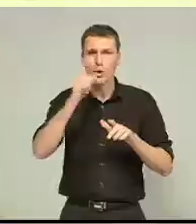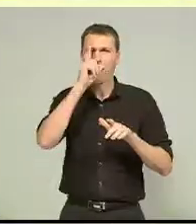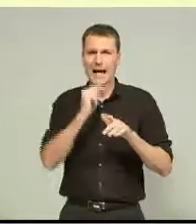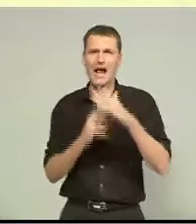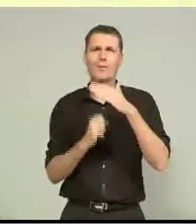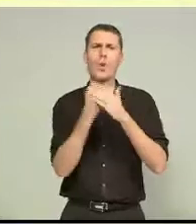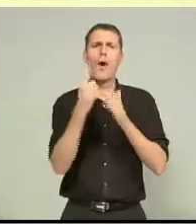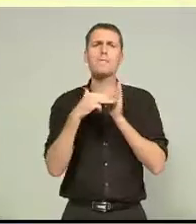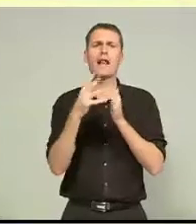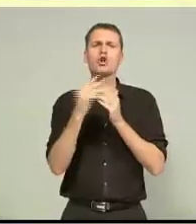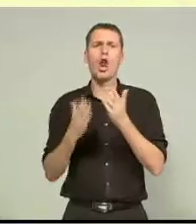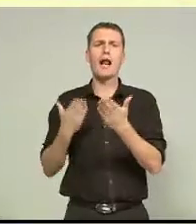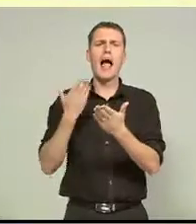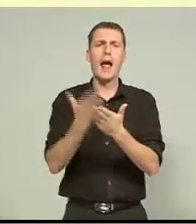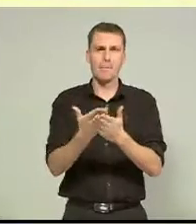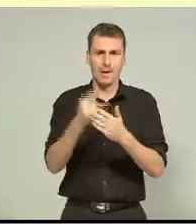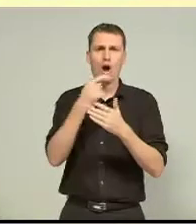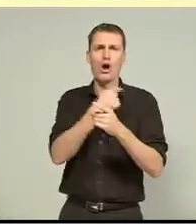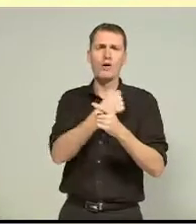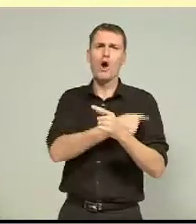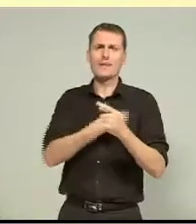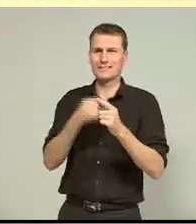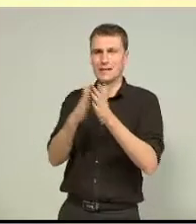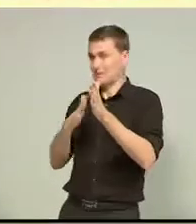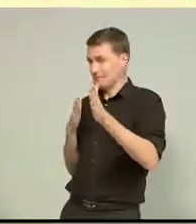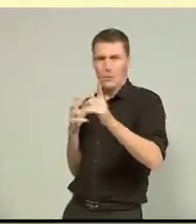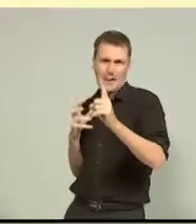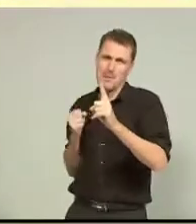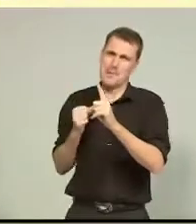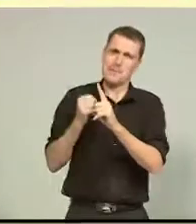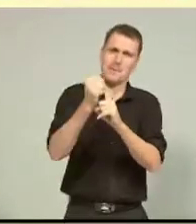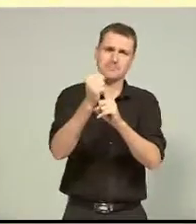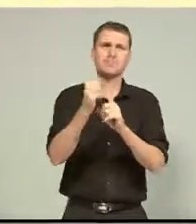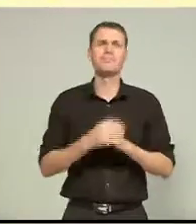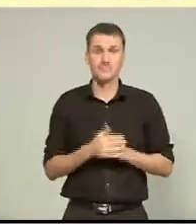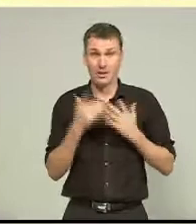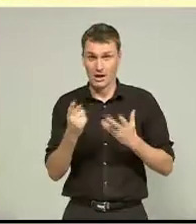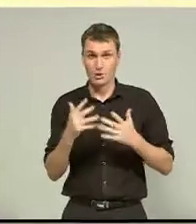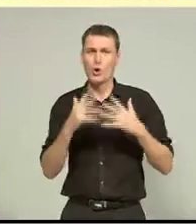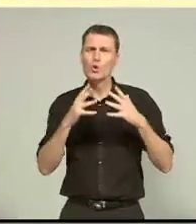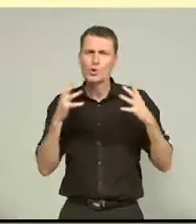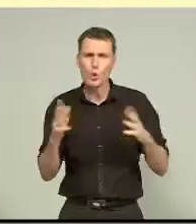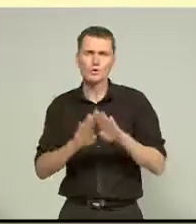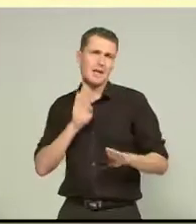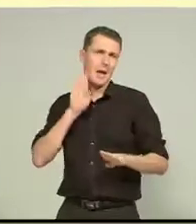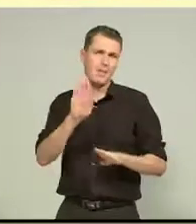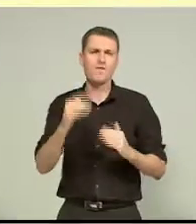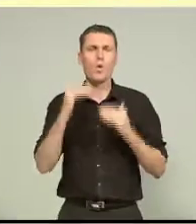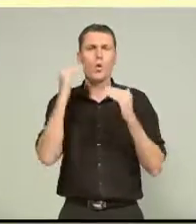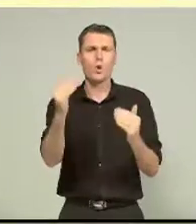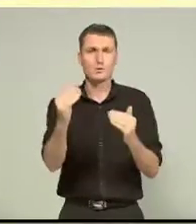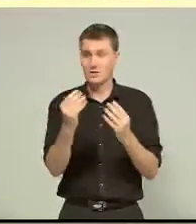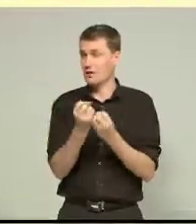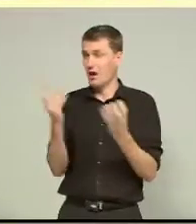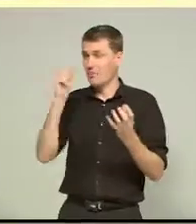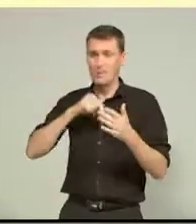promising to cut through a backlog of cases clogging up the system. This is a huge step forward, this has been a real blockage for people,